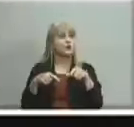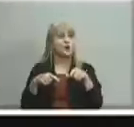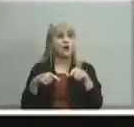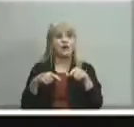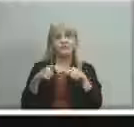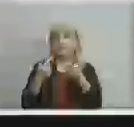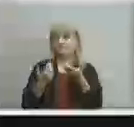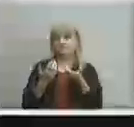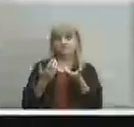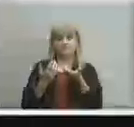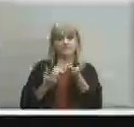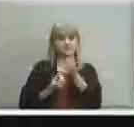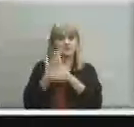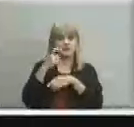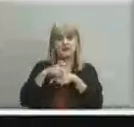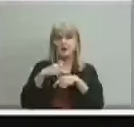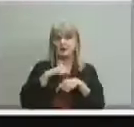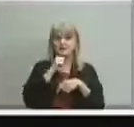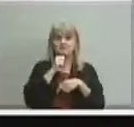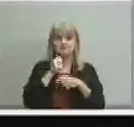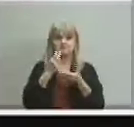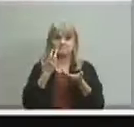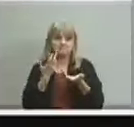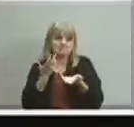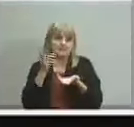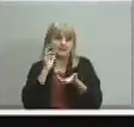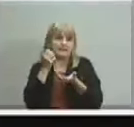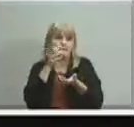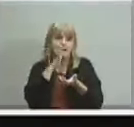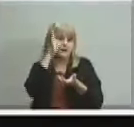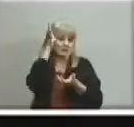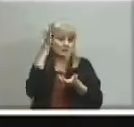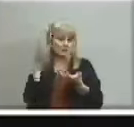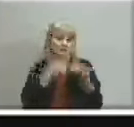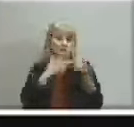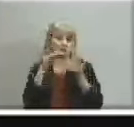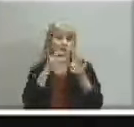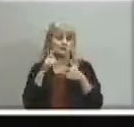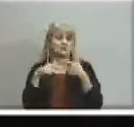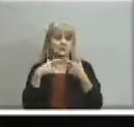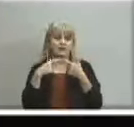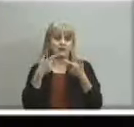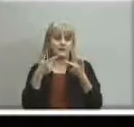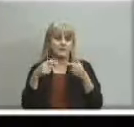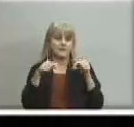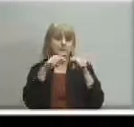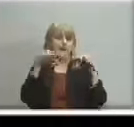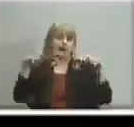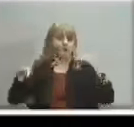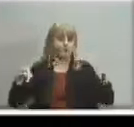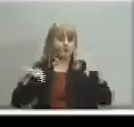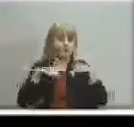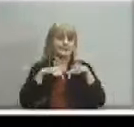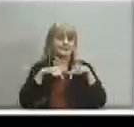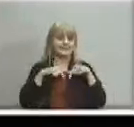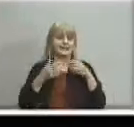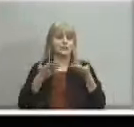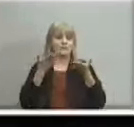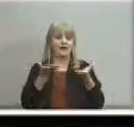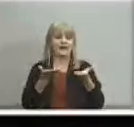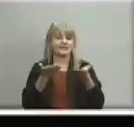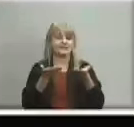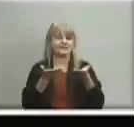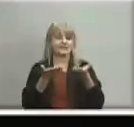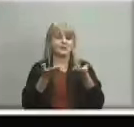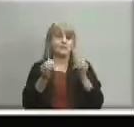hear any parent concerns around this pretend particular proposed boundary it provides extra space to